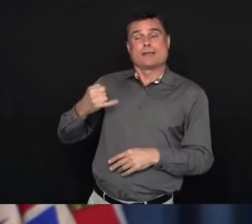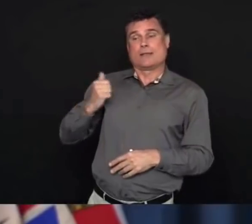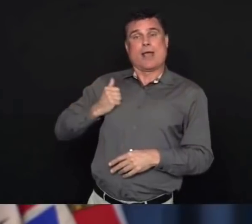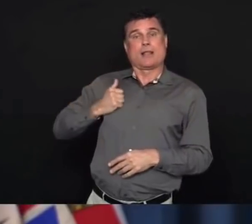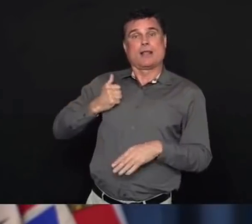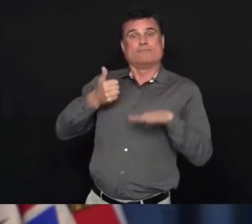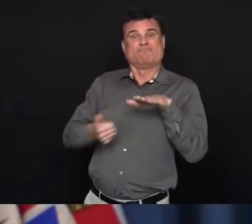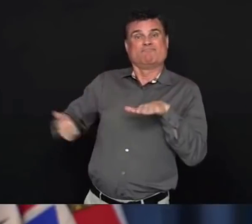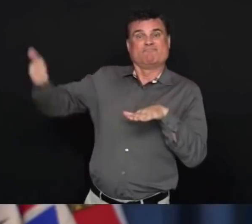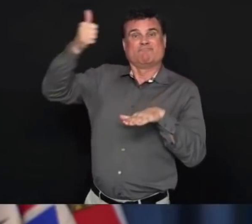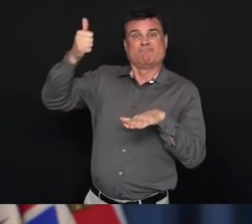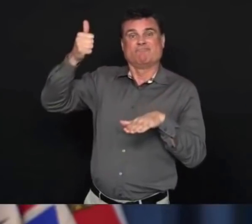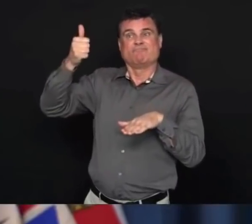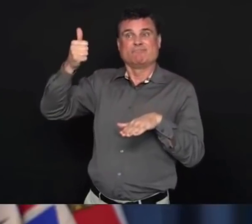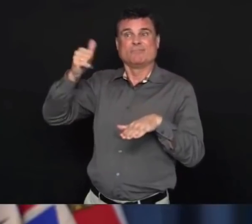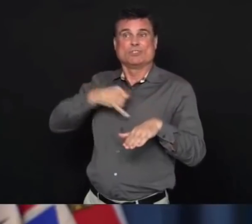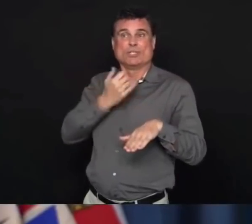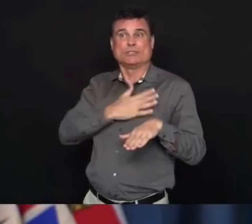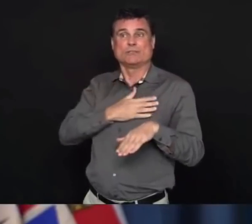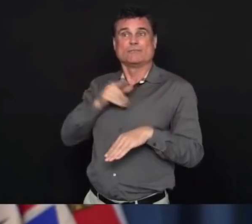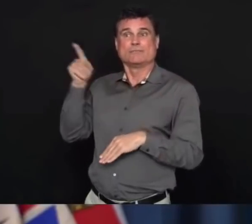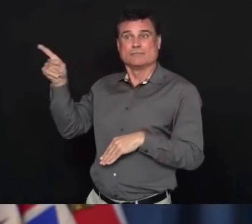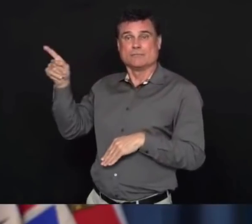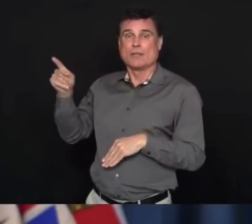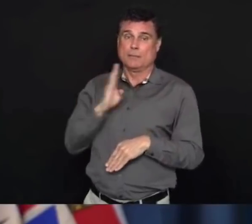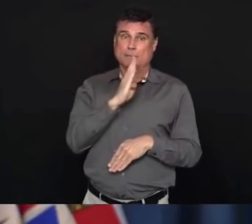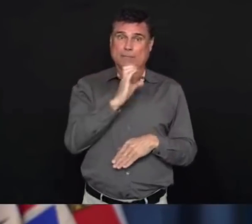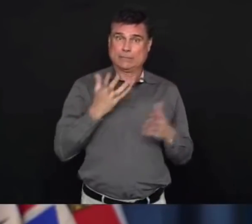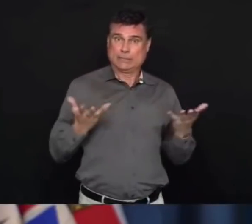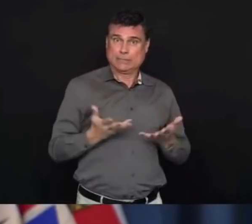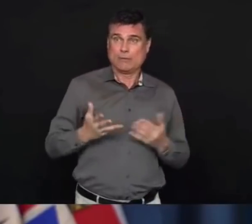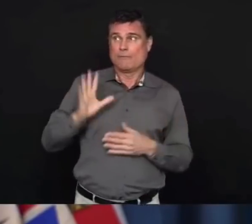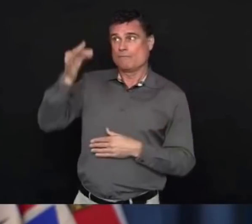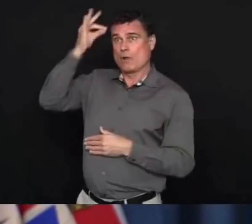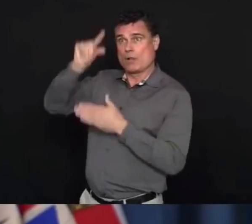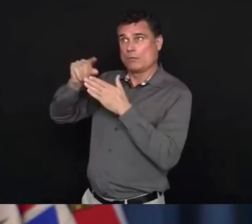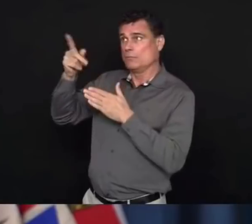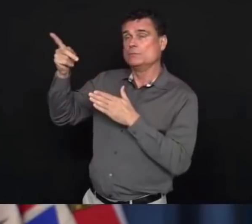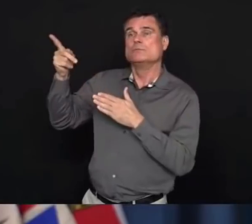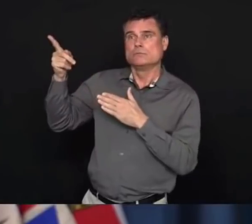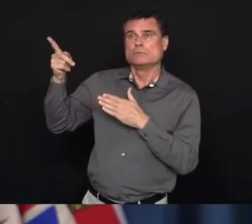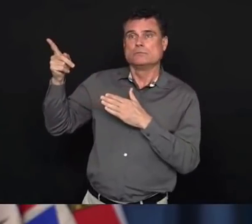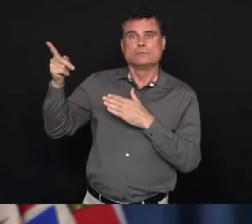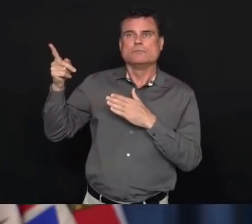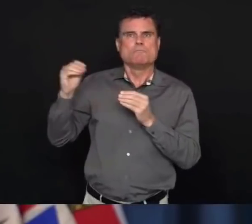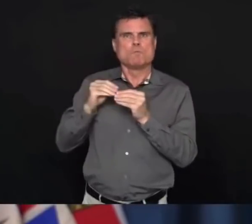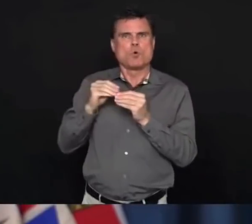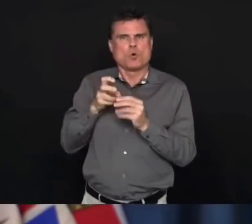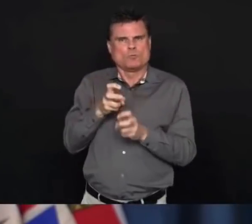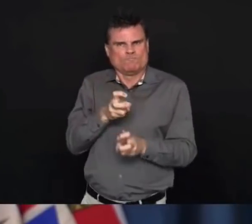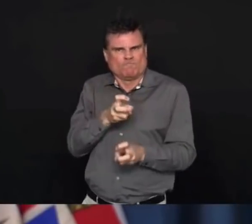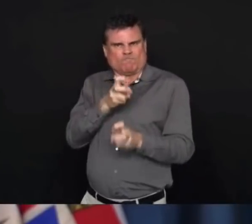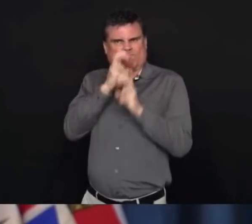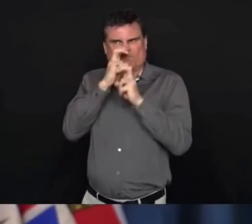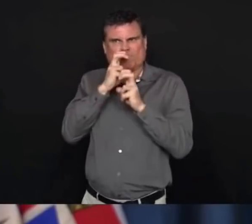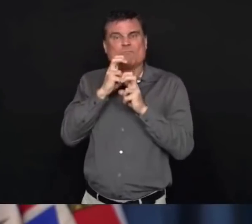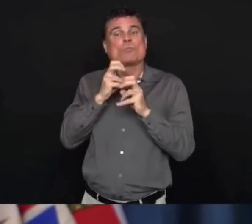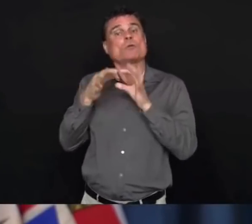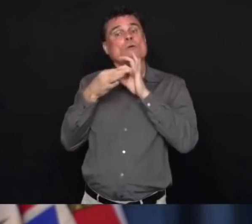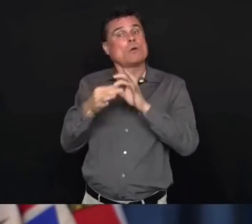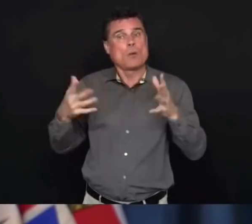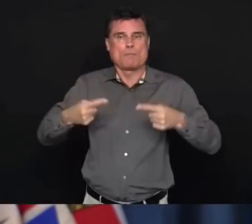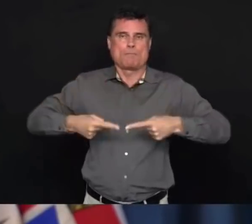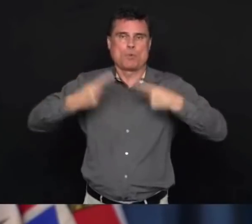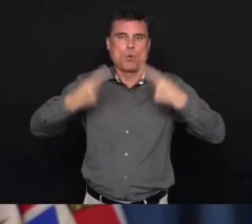And we will work together to support each other to continue to ensure that we can flatten the curve of this